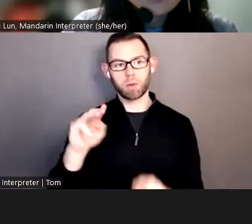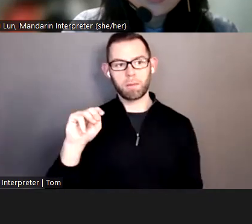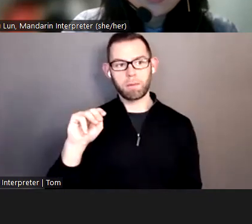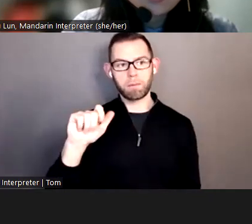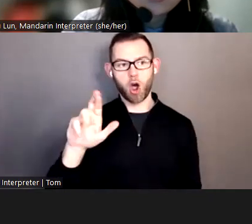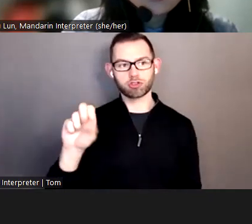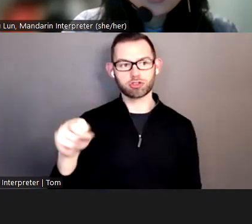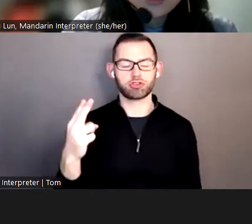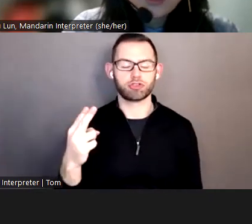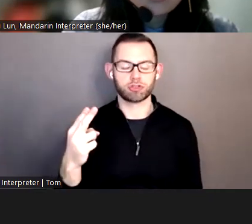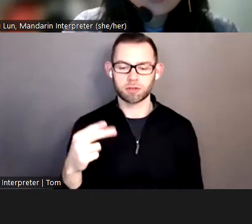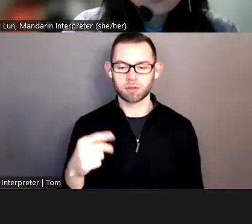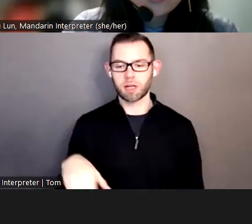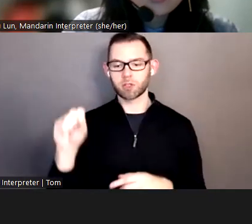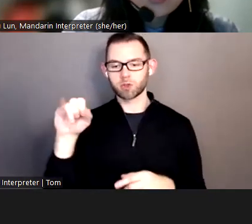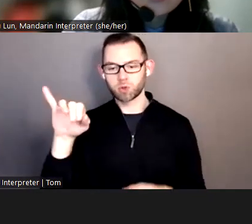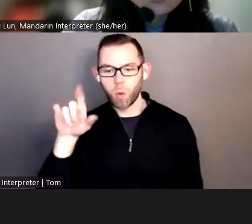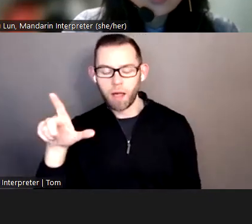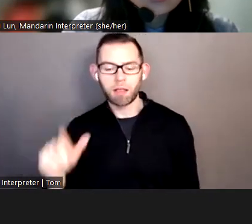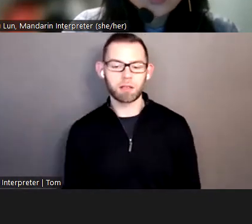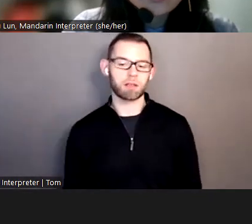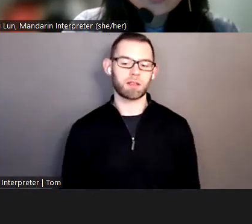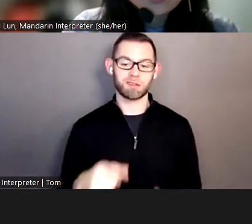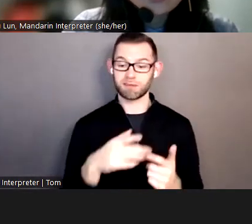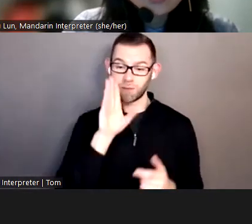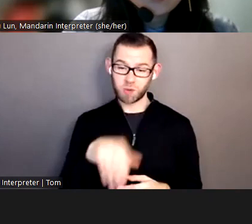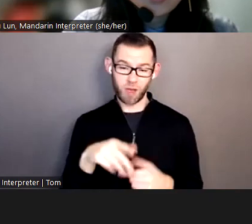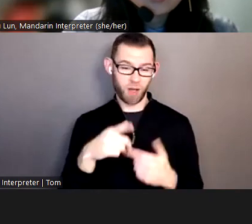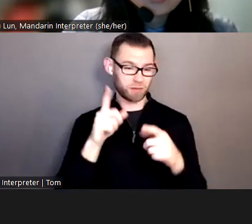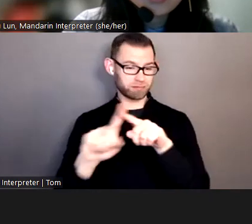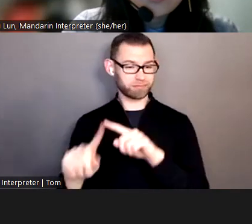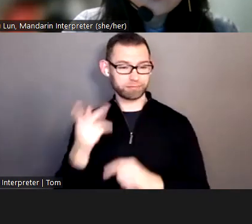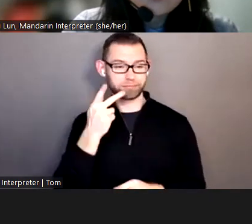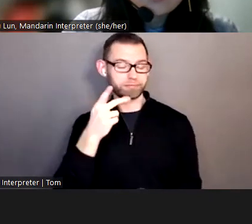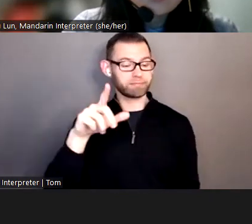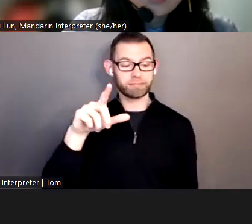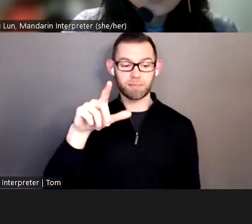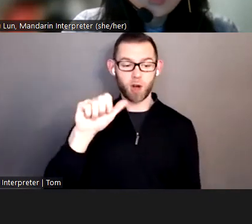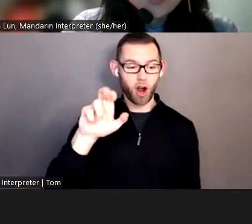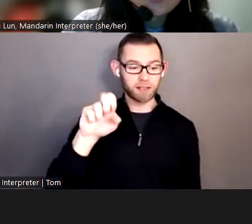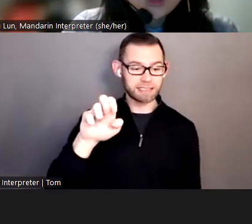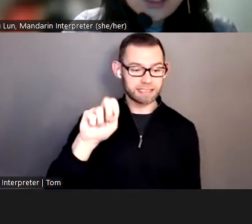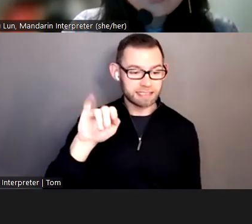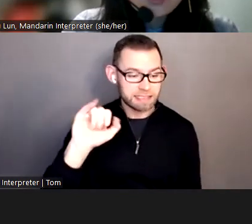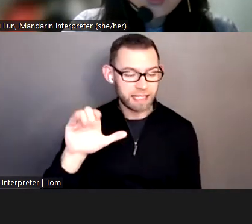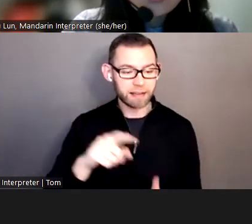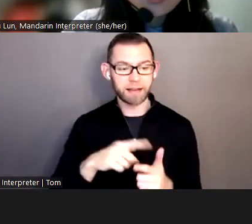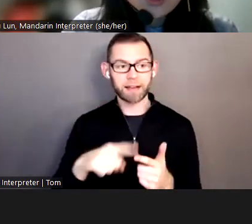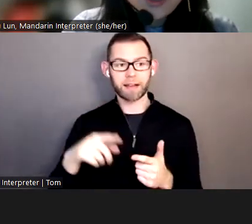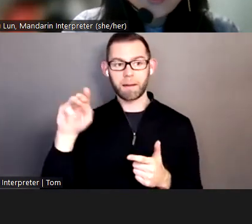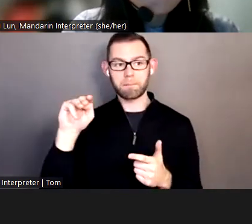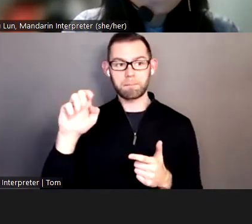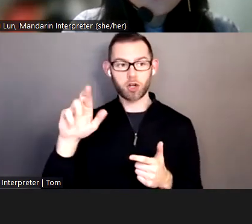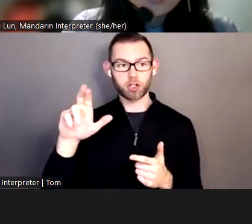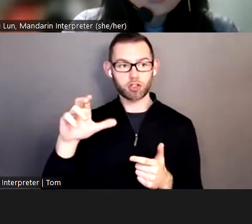Arsenic, lead, mercury, and cadmium are four of the many toxic elements that come from this